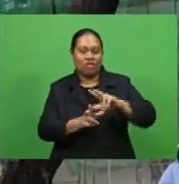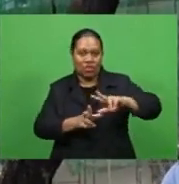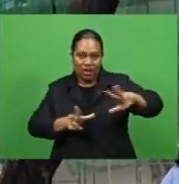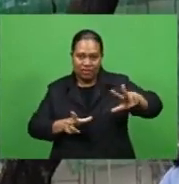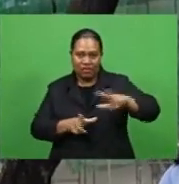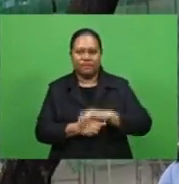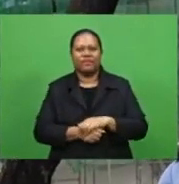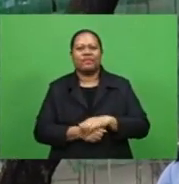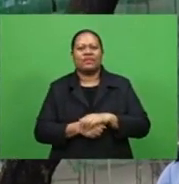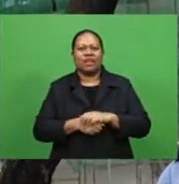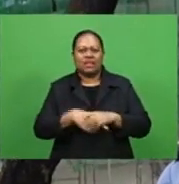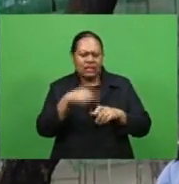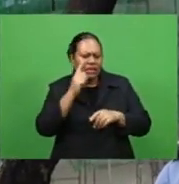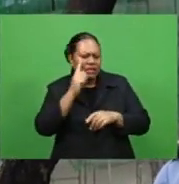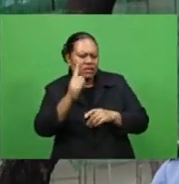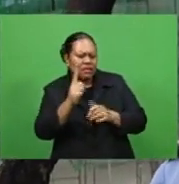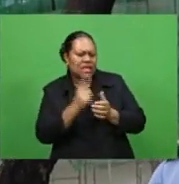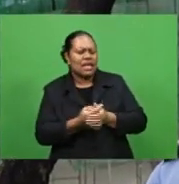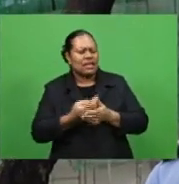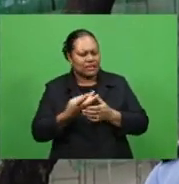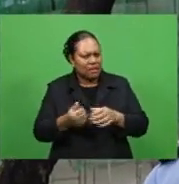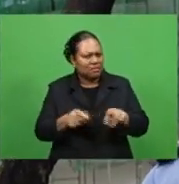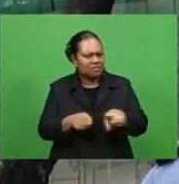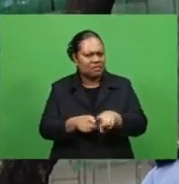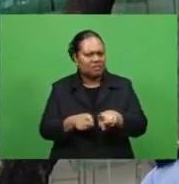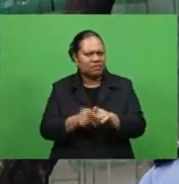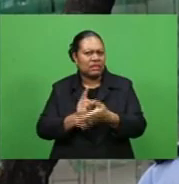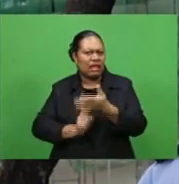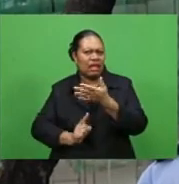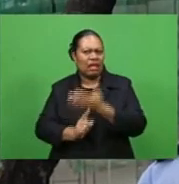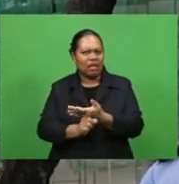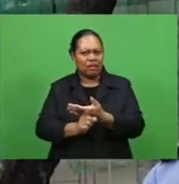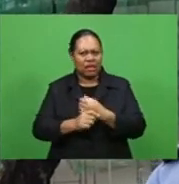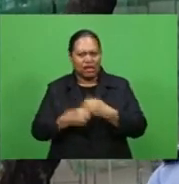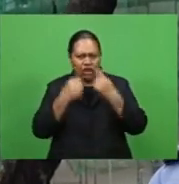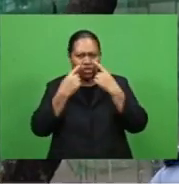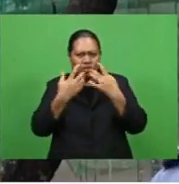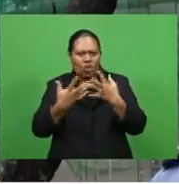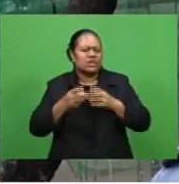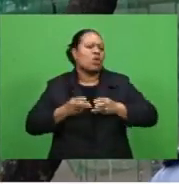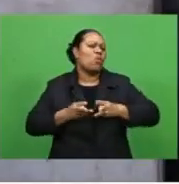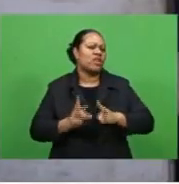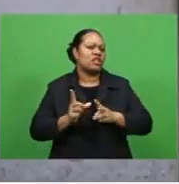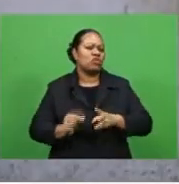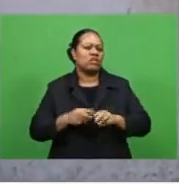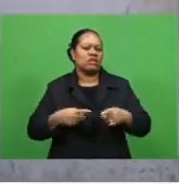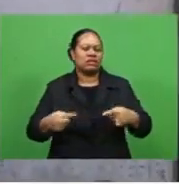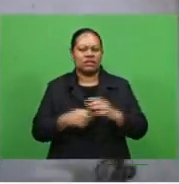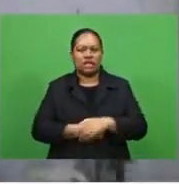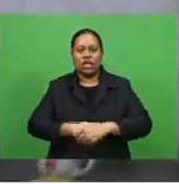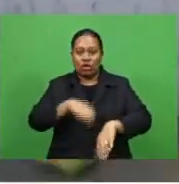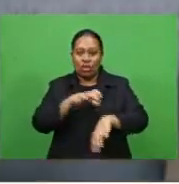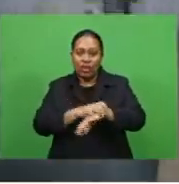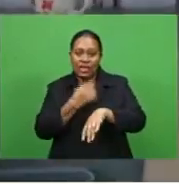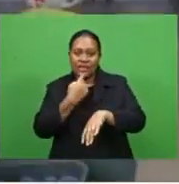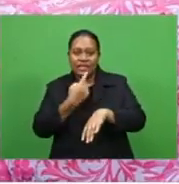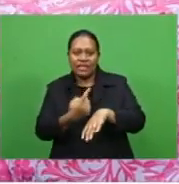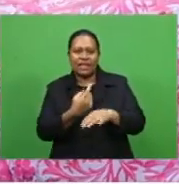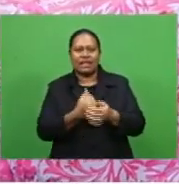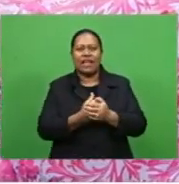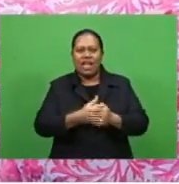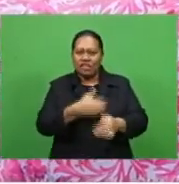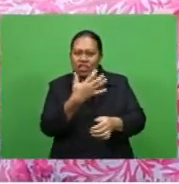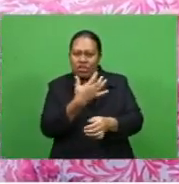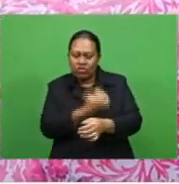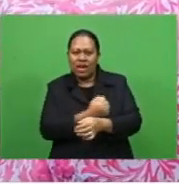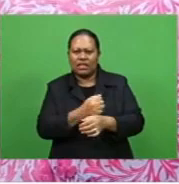where we've noticed certain signatures of the way they do things the police commissioner says illicit drugs